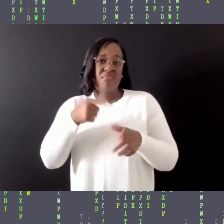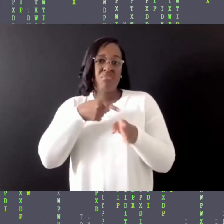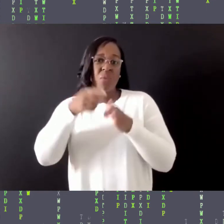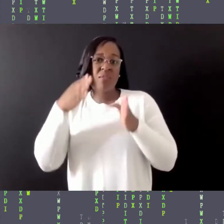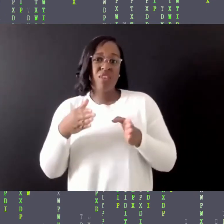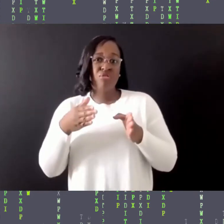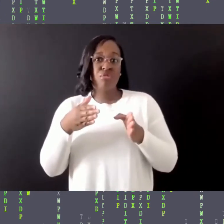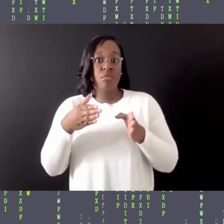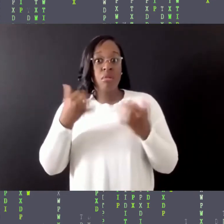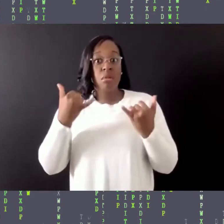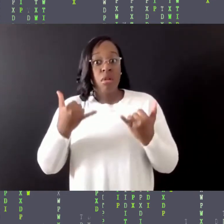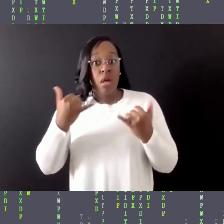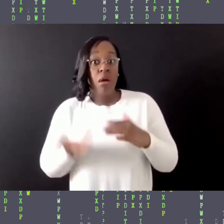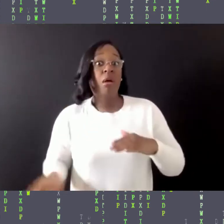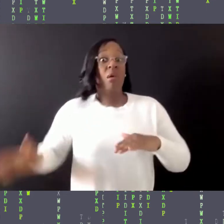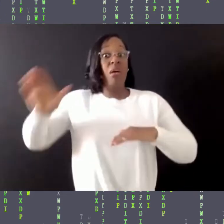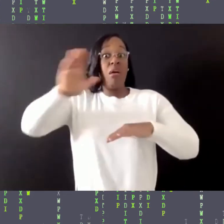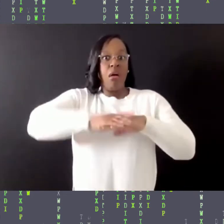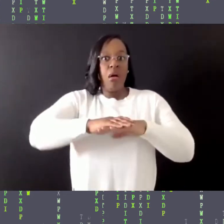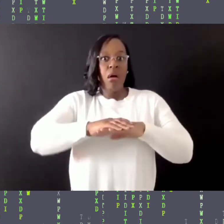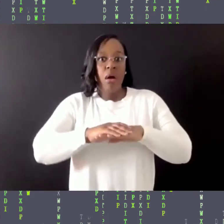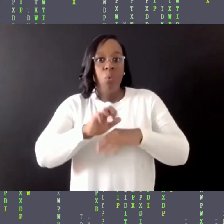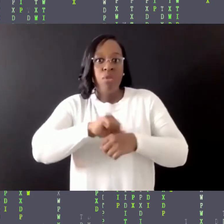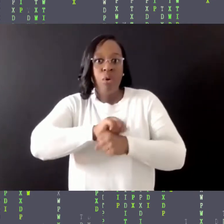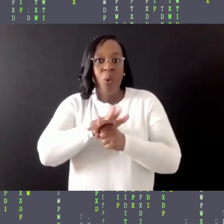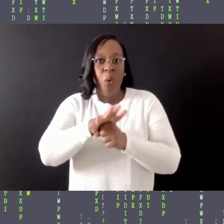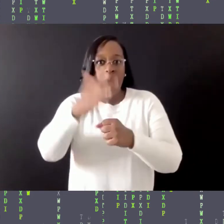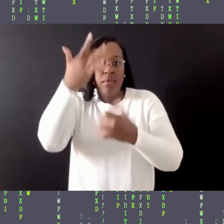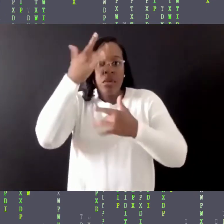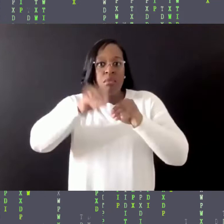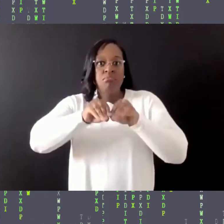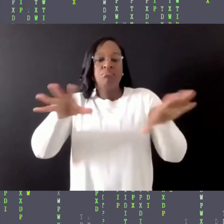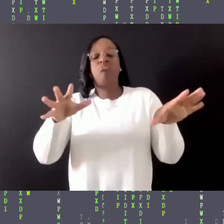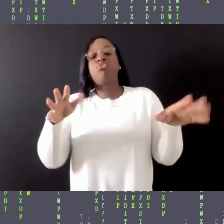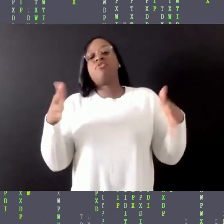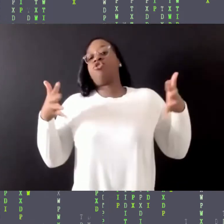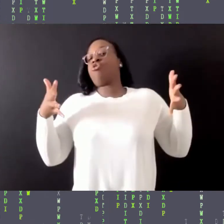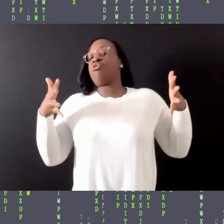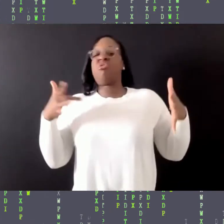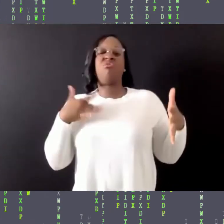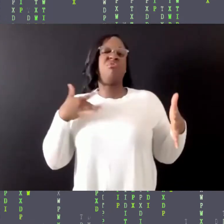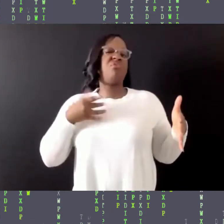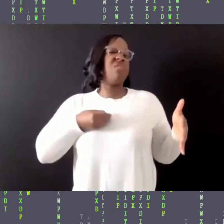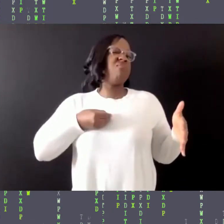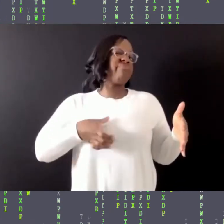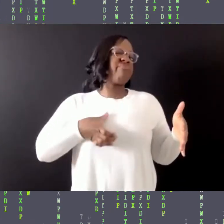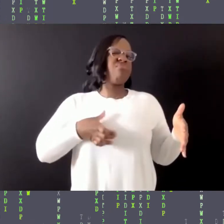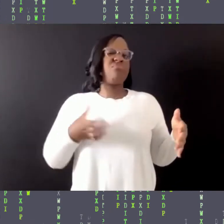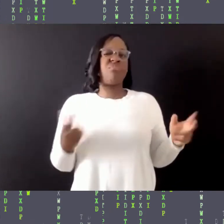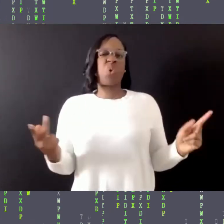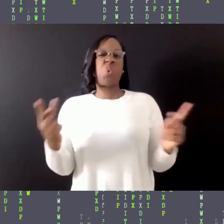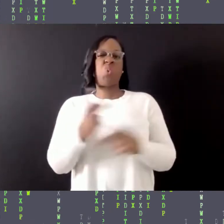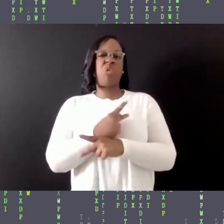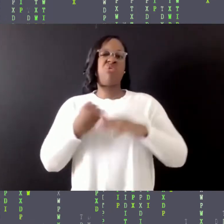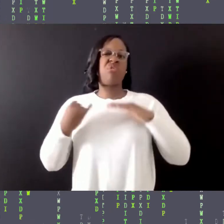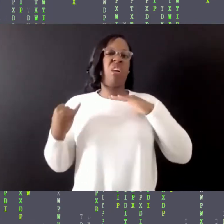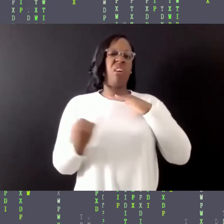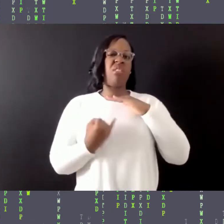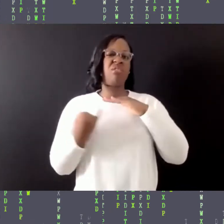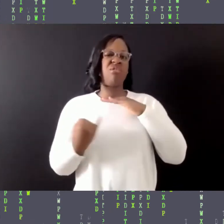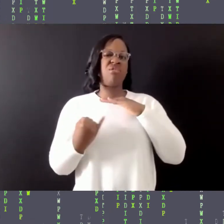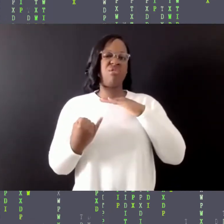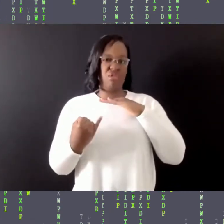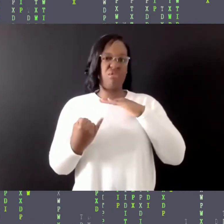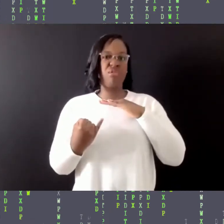those feelings. So this evening, our panelists, who will introduce themselves shortly, will speak to the power of community